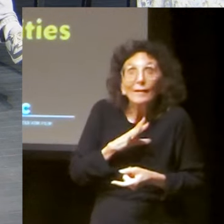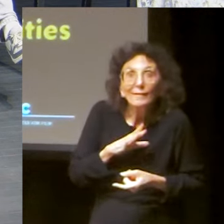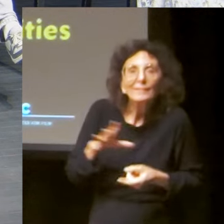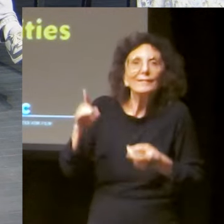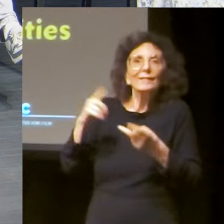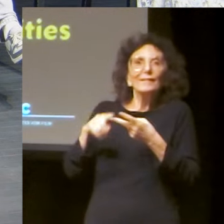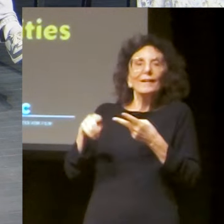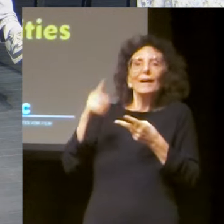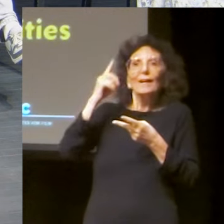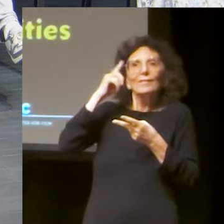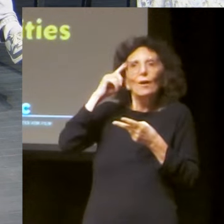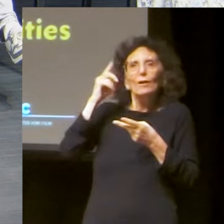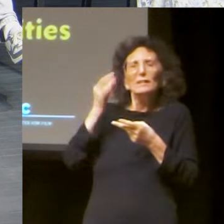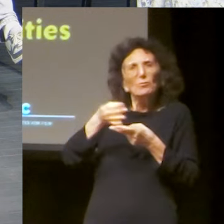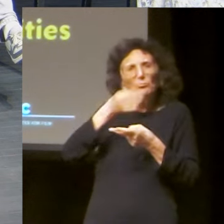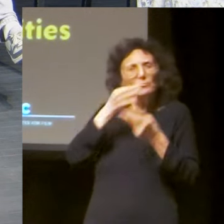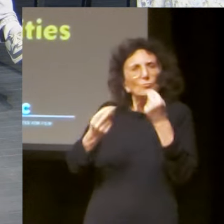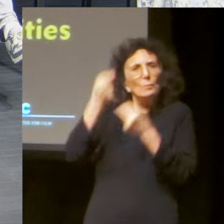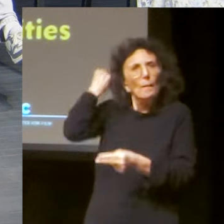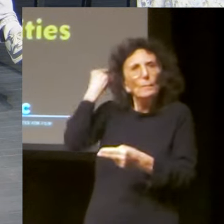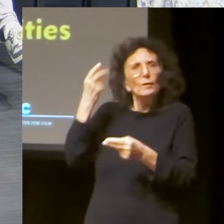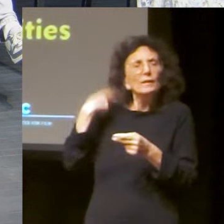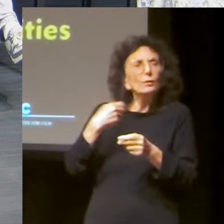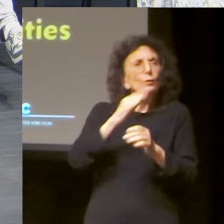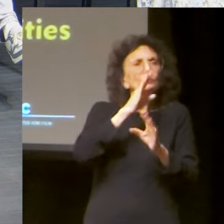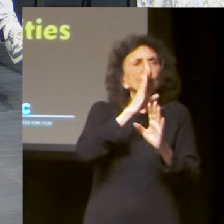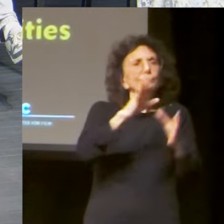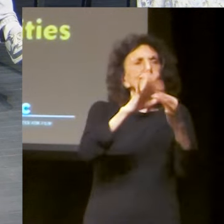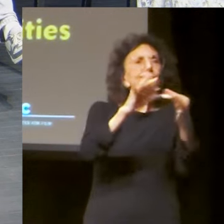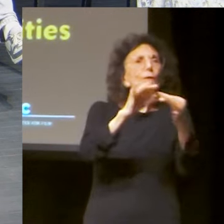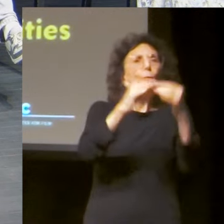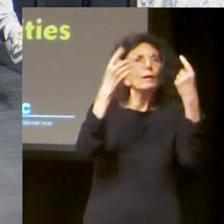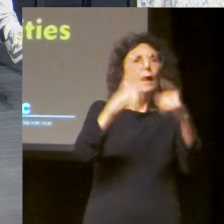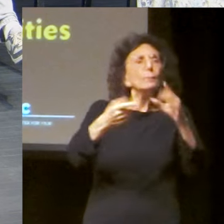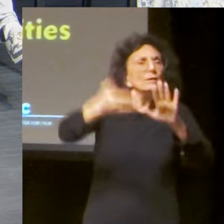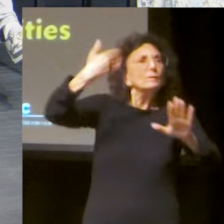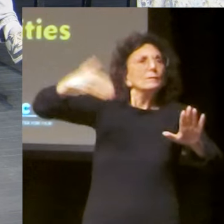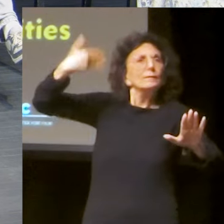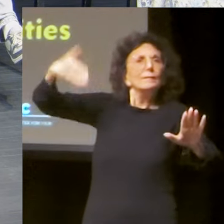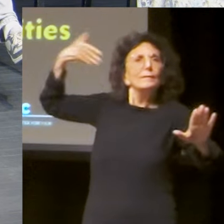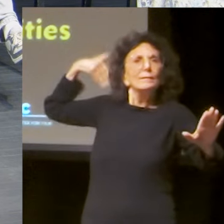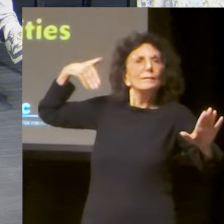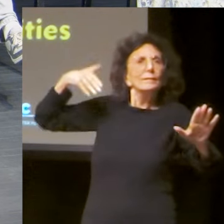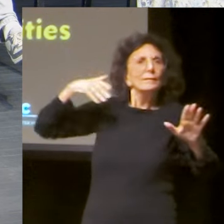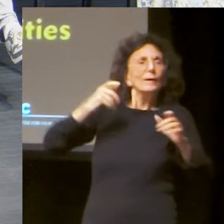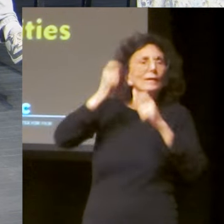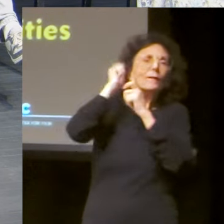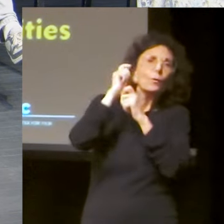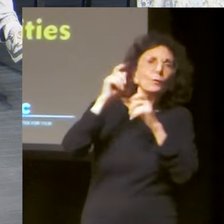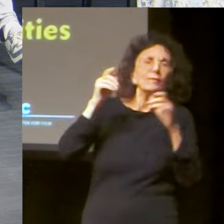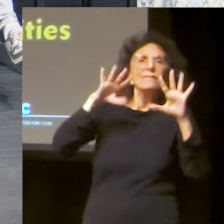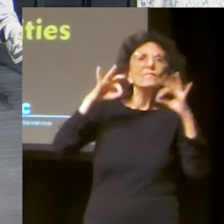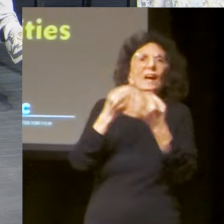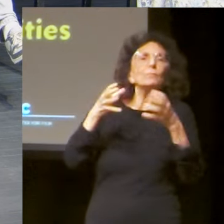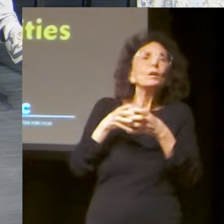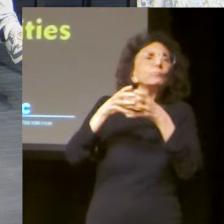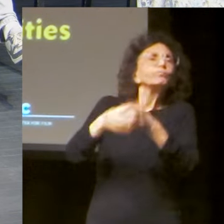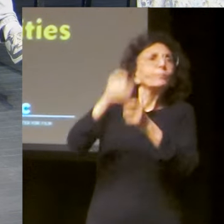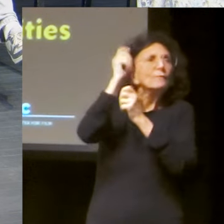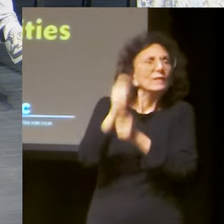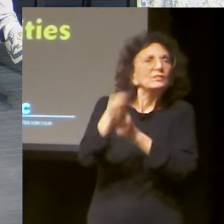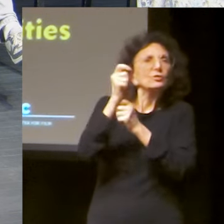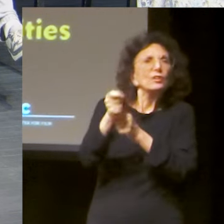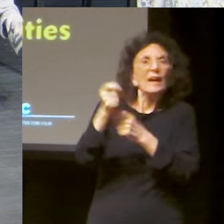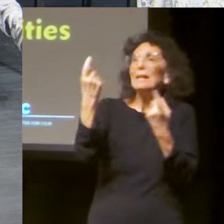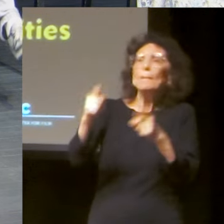of gazing in. And as a child, I was curious. I thought he had an amazing laugh. I thought he had, uh, you know, he had an incredible memory.